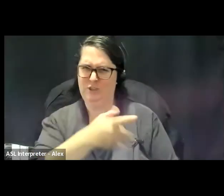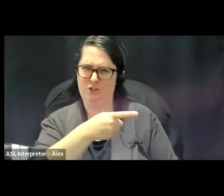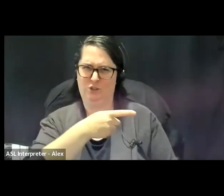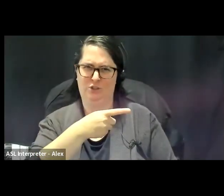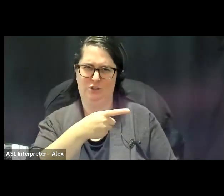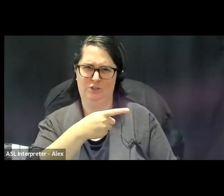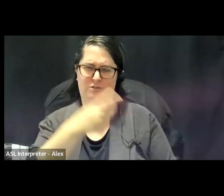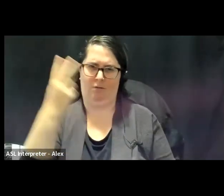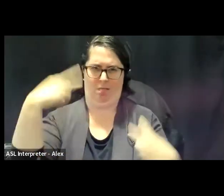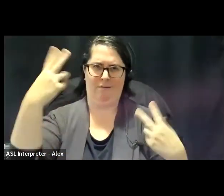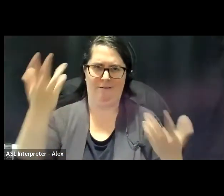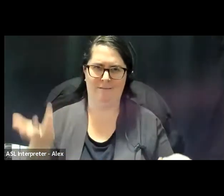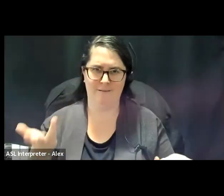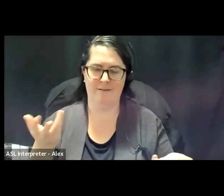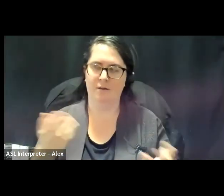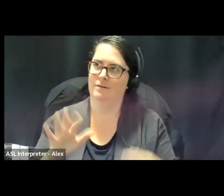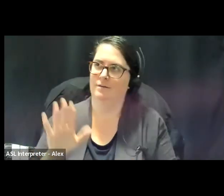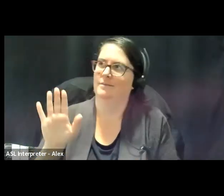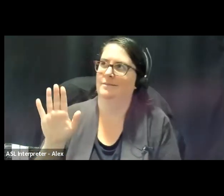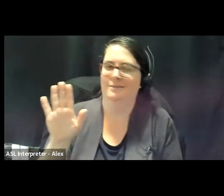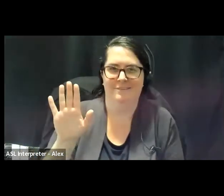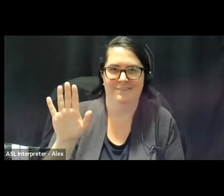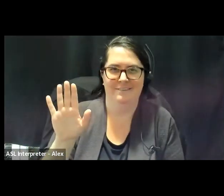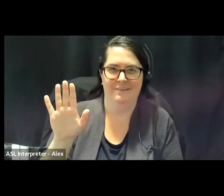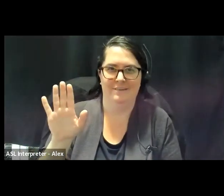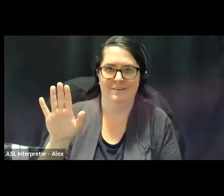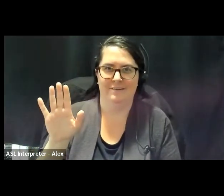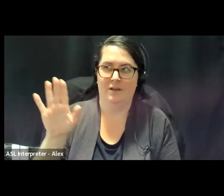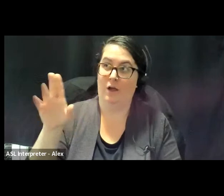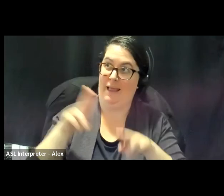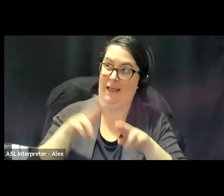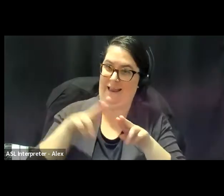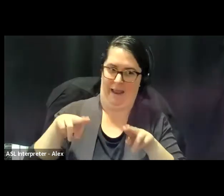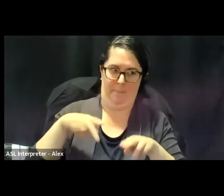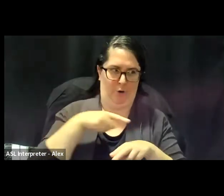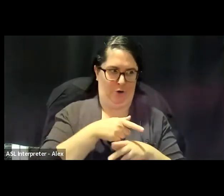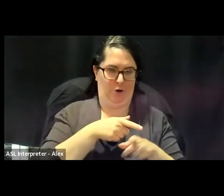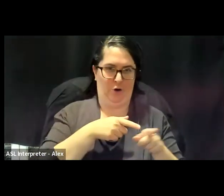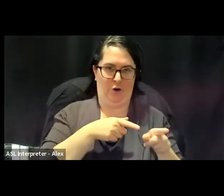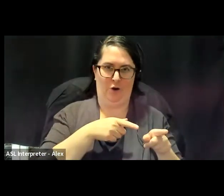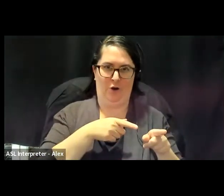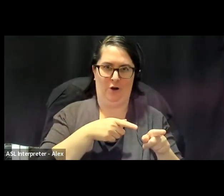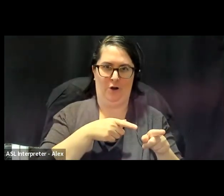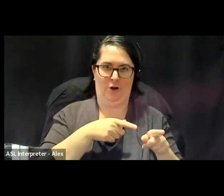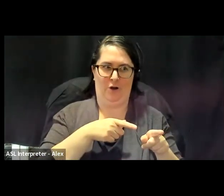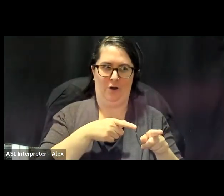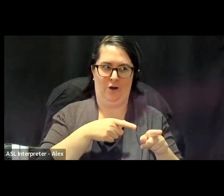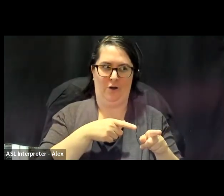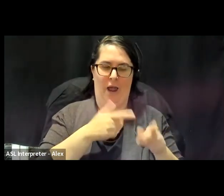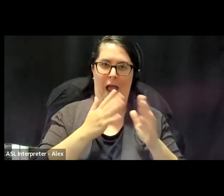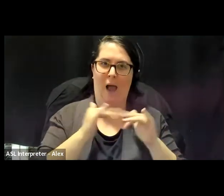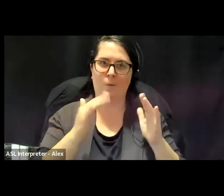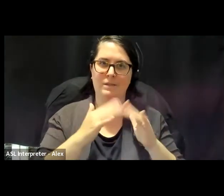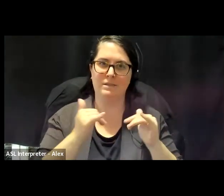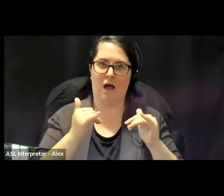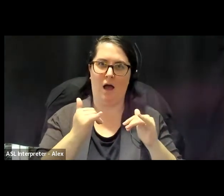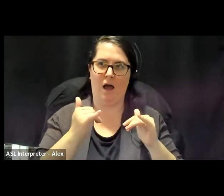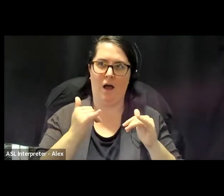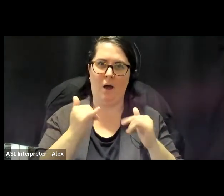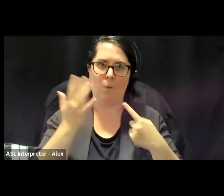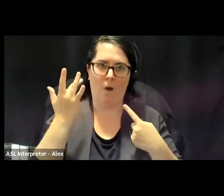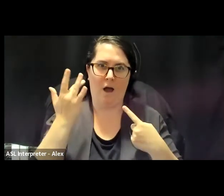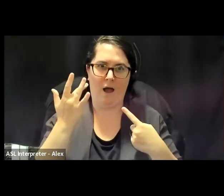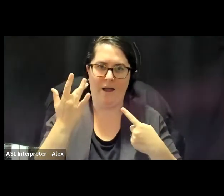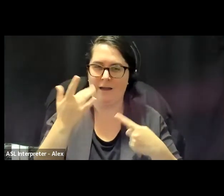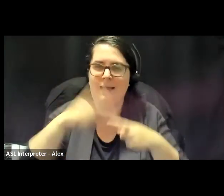And, as if the plight of their, your, your neighbor wasn't the reality of it being so absolutely impossible to live in